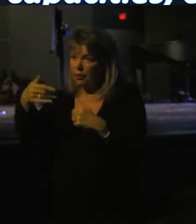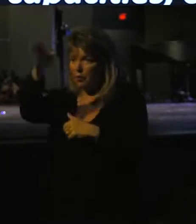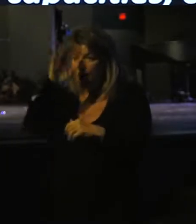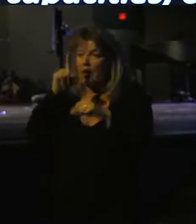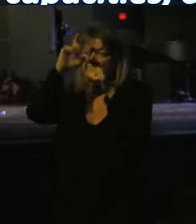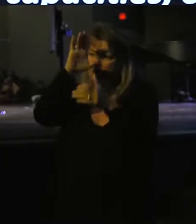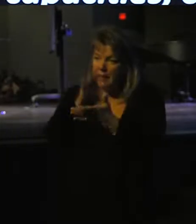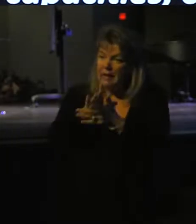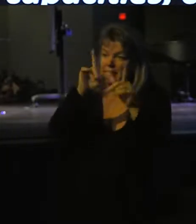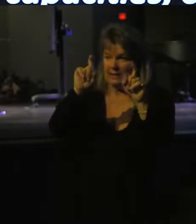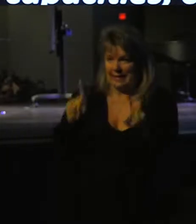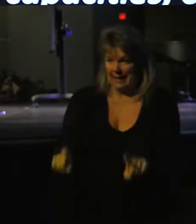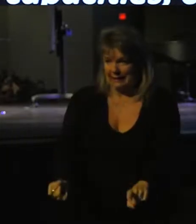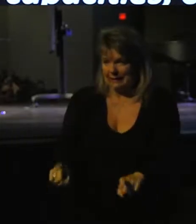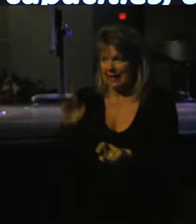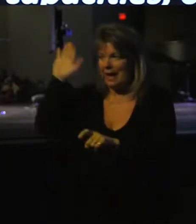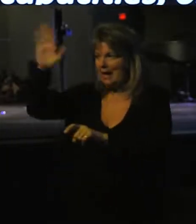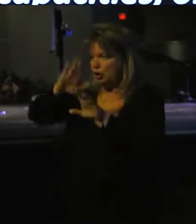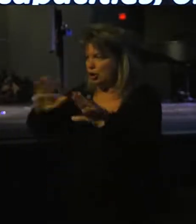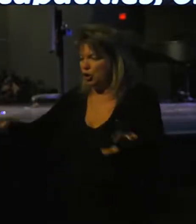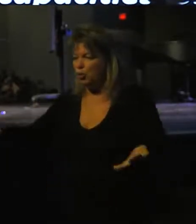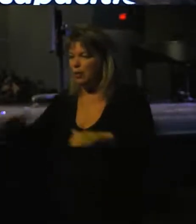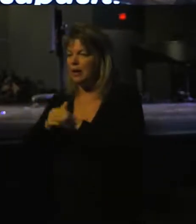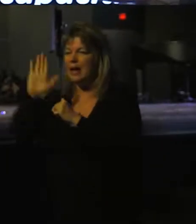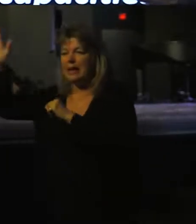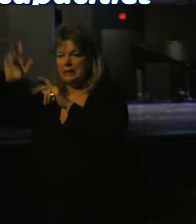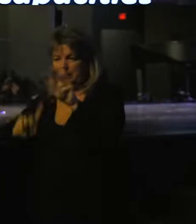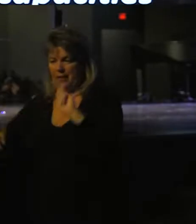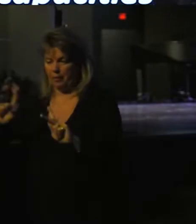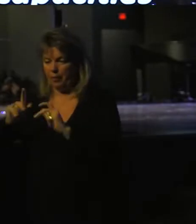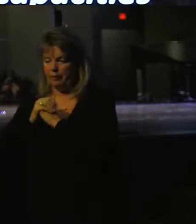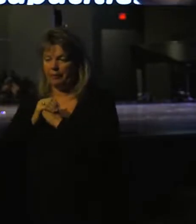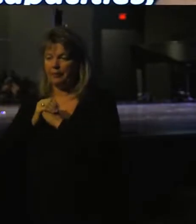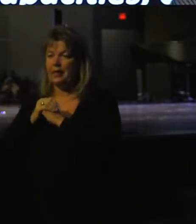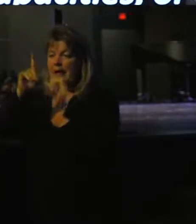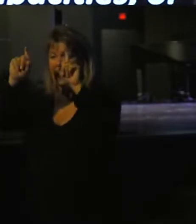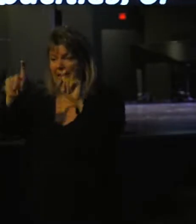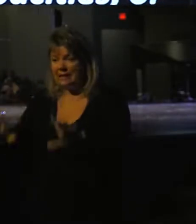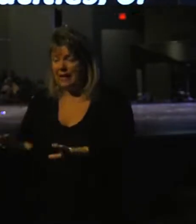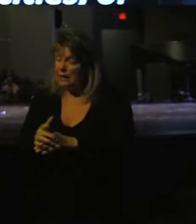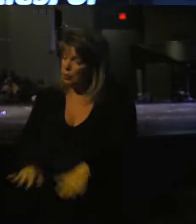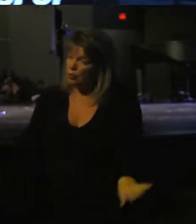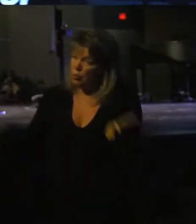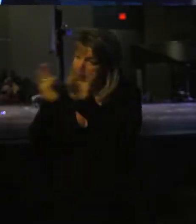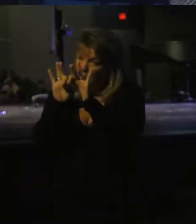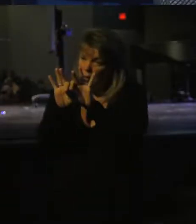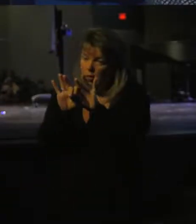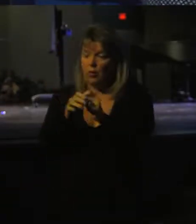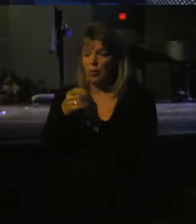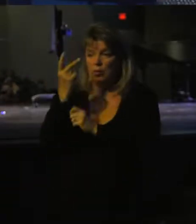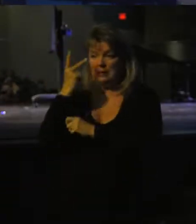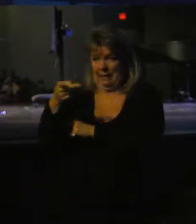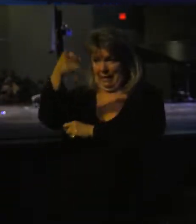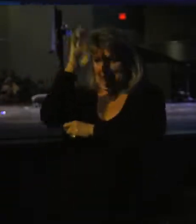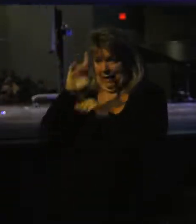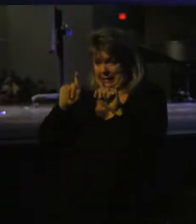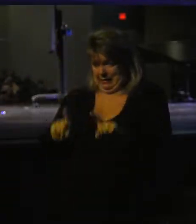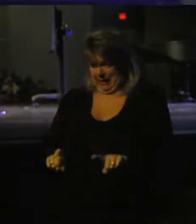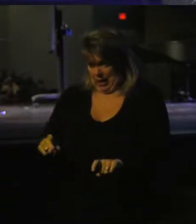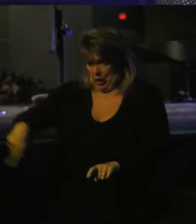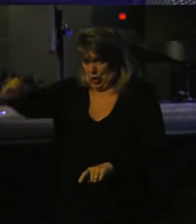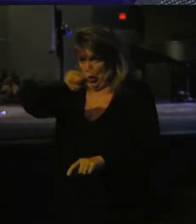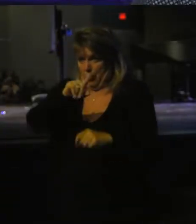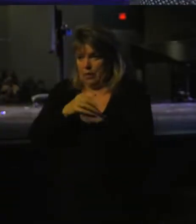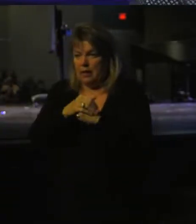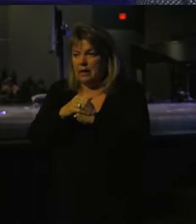believes in testing his children, his people. Tests are so important, and when you see that God tests you,